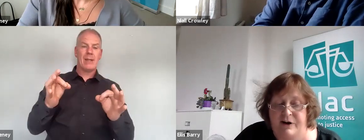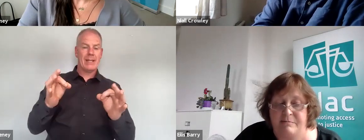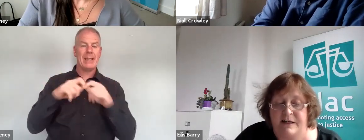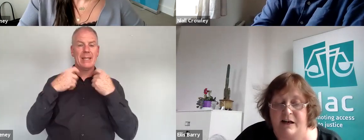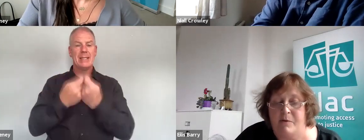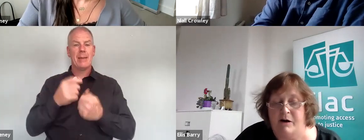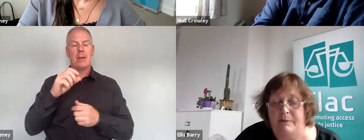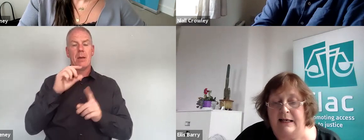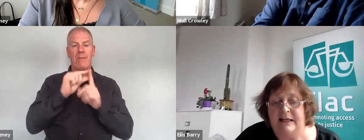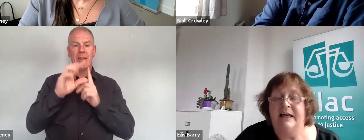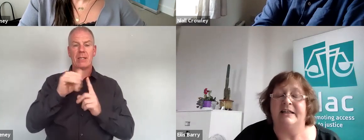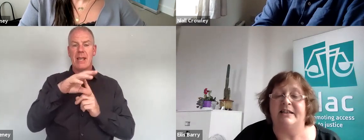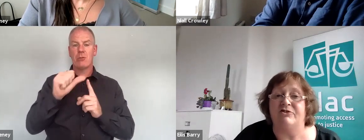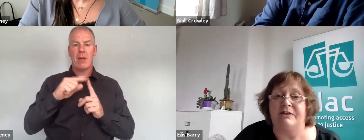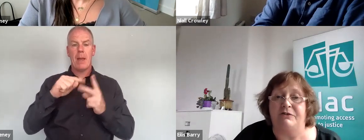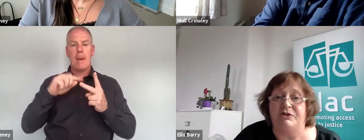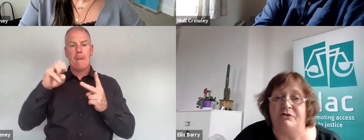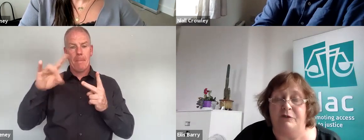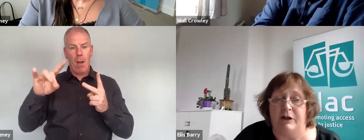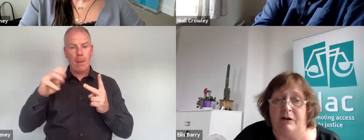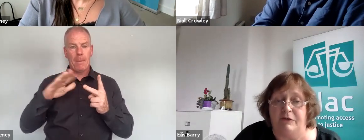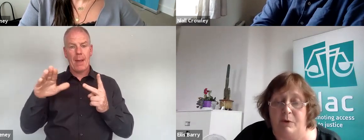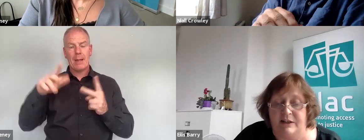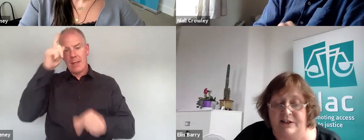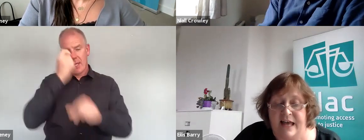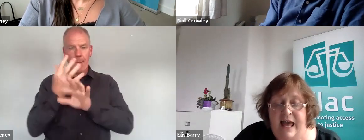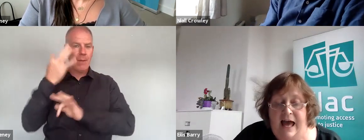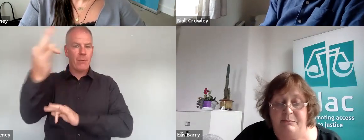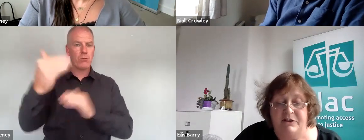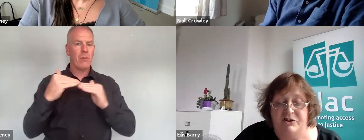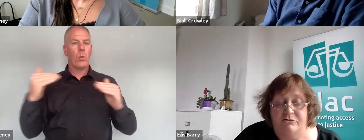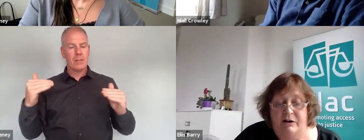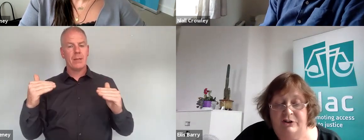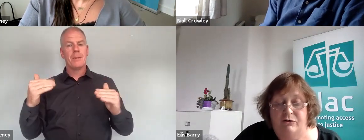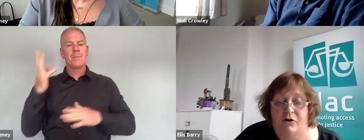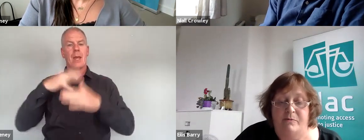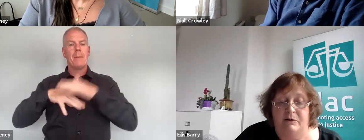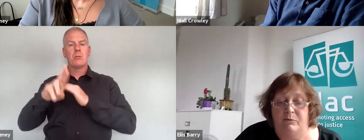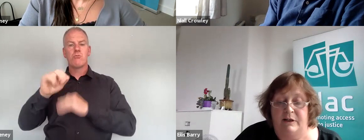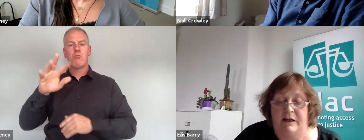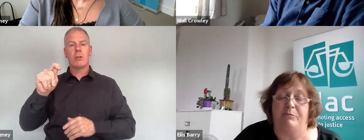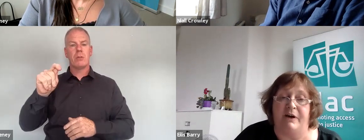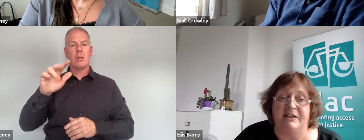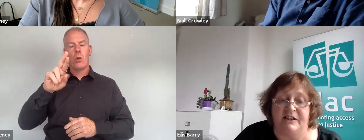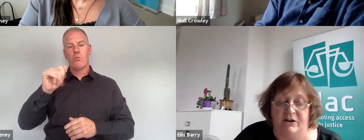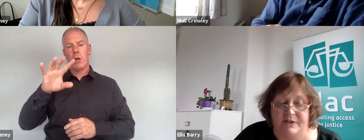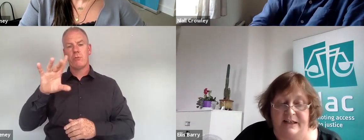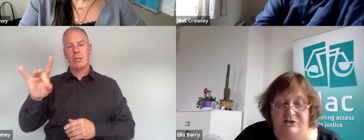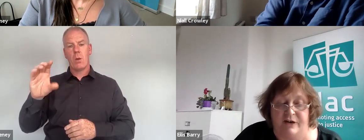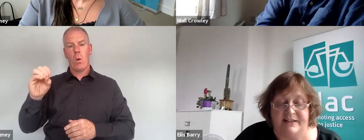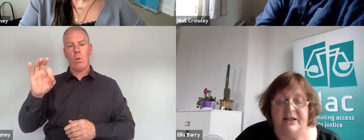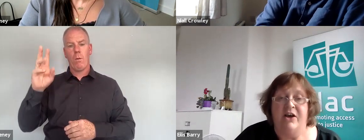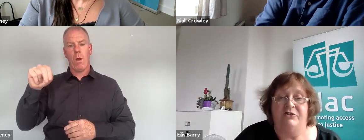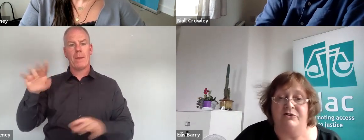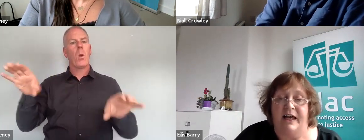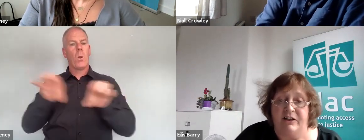Sandra Friendman and Mark Bell considering the future of equality and Minister Roderick Obama will provide the closing